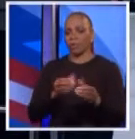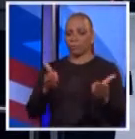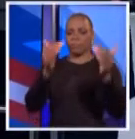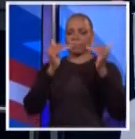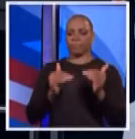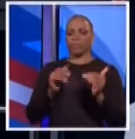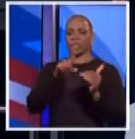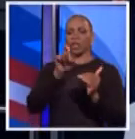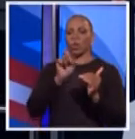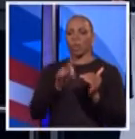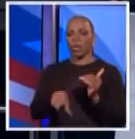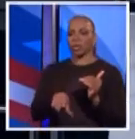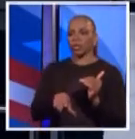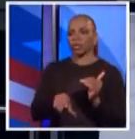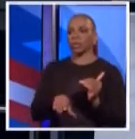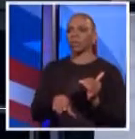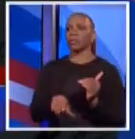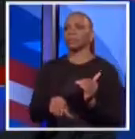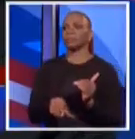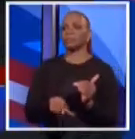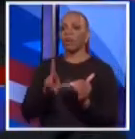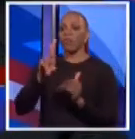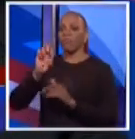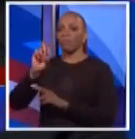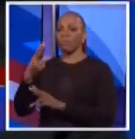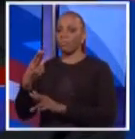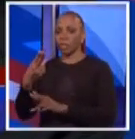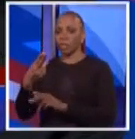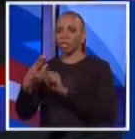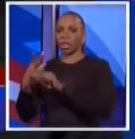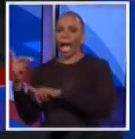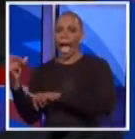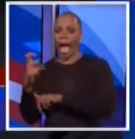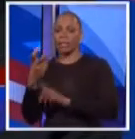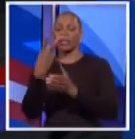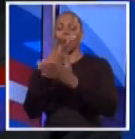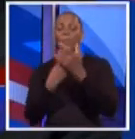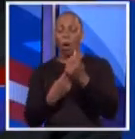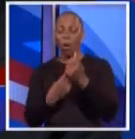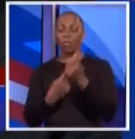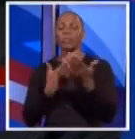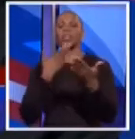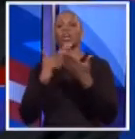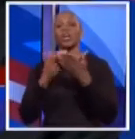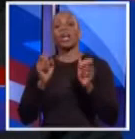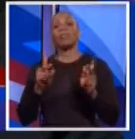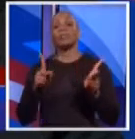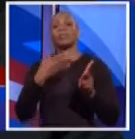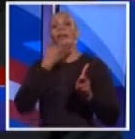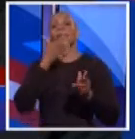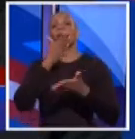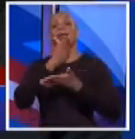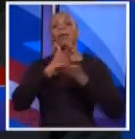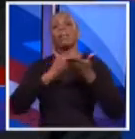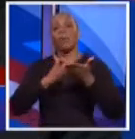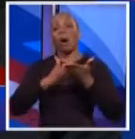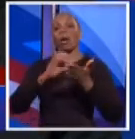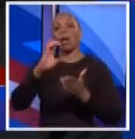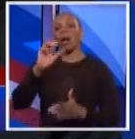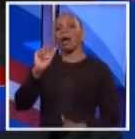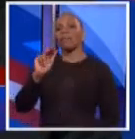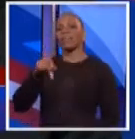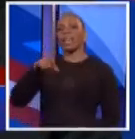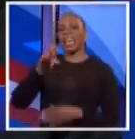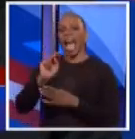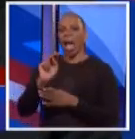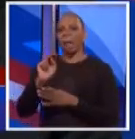from Rich Lamb. This is for both of you, and it presents a great opportunity, I think. For the better part of this campaign, you've been